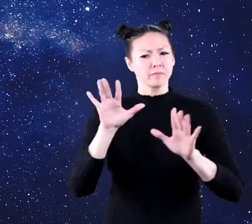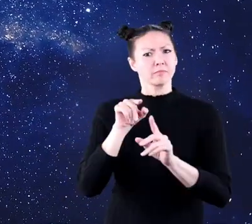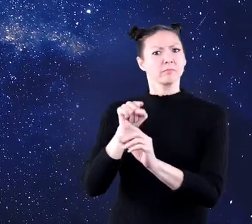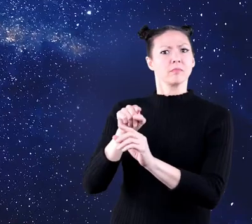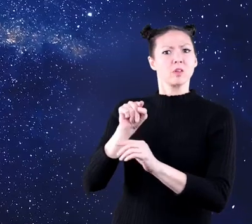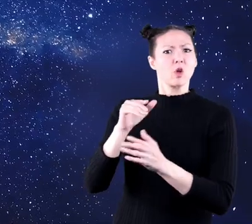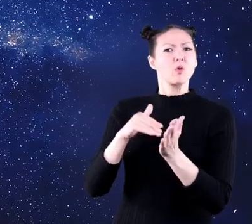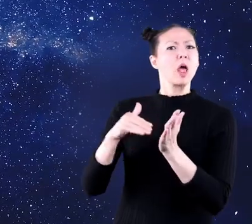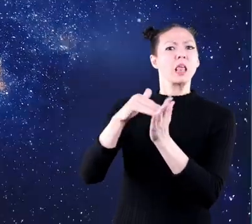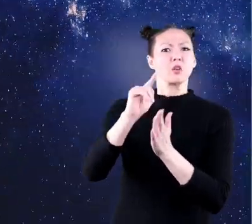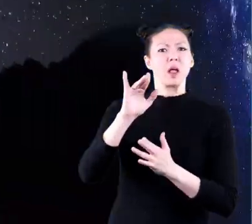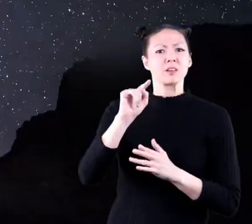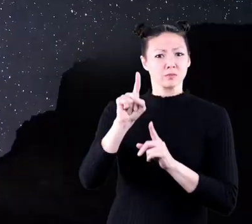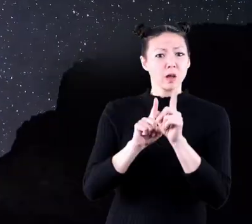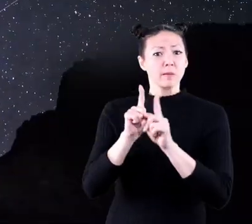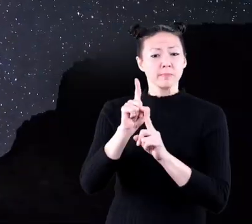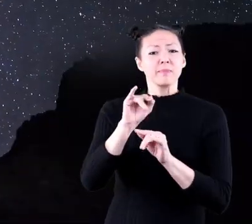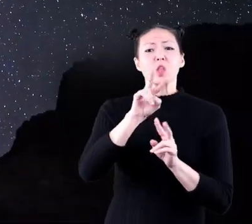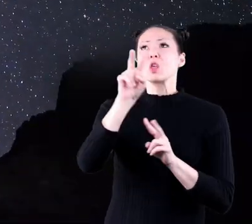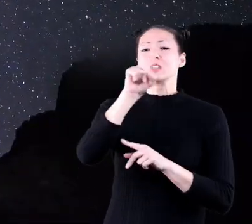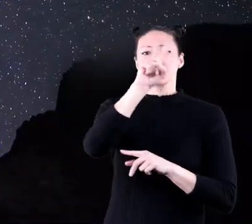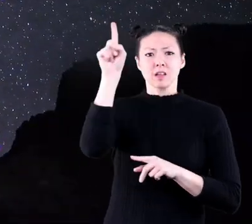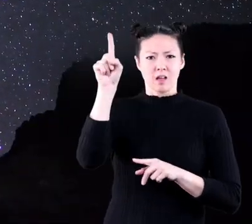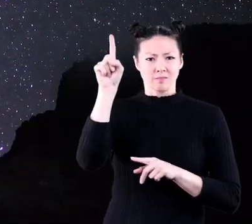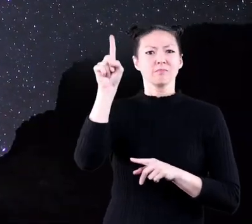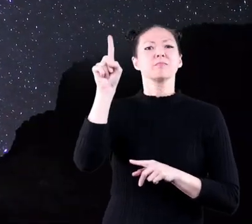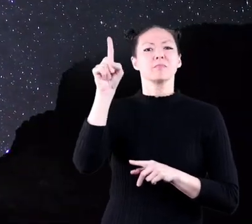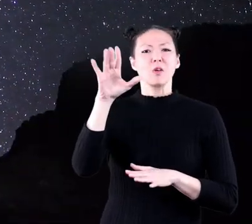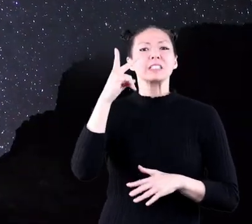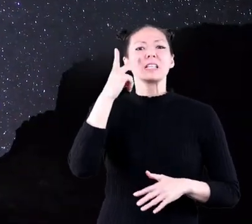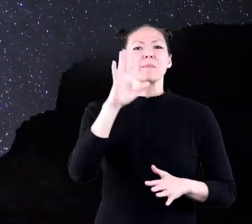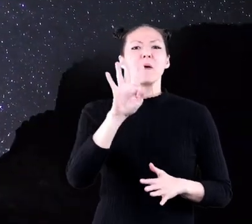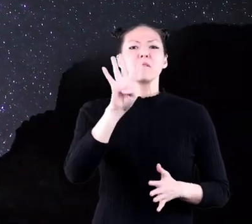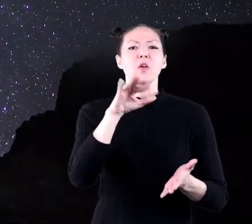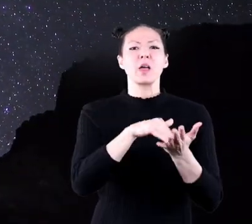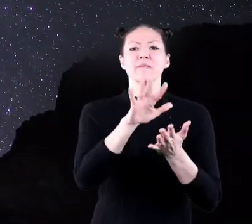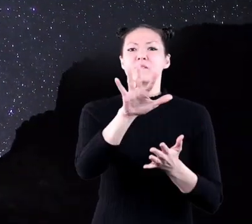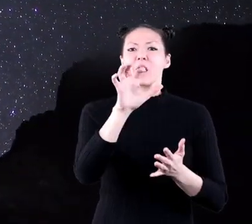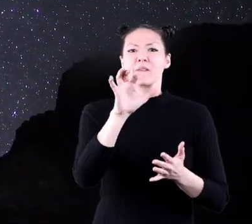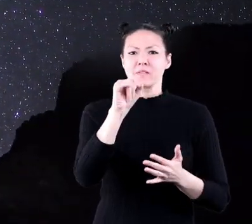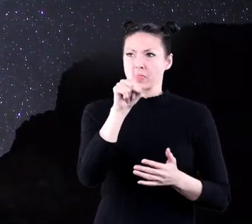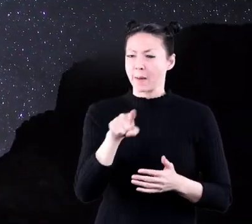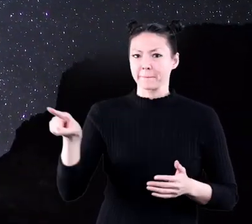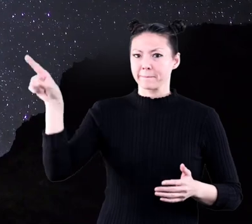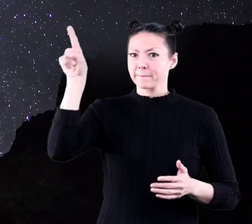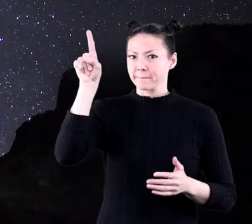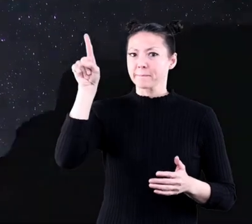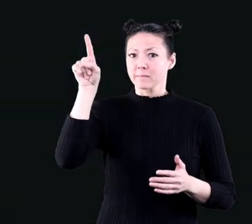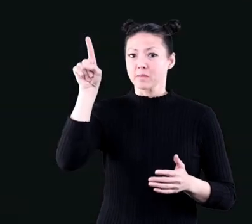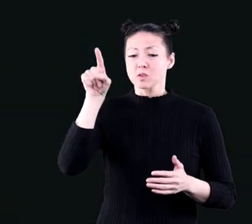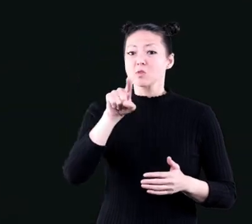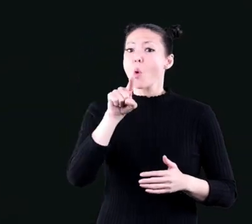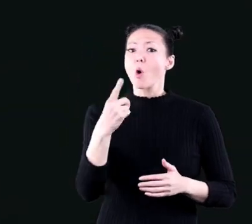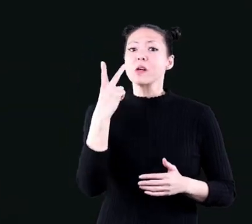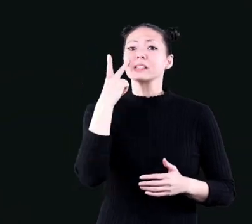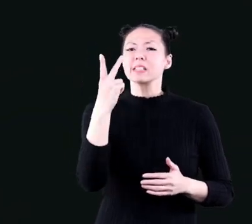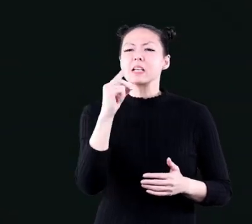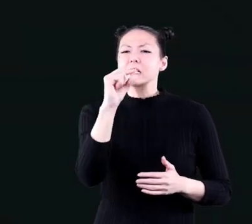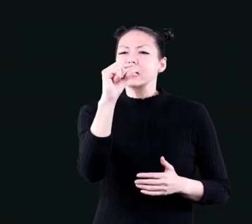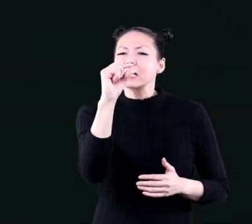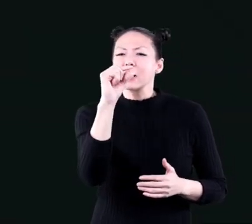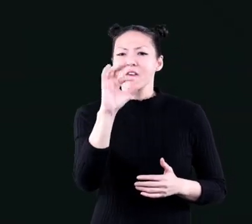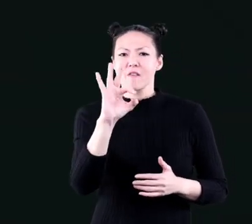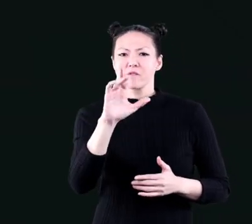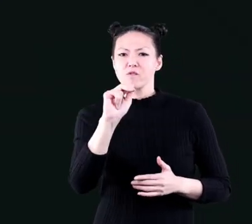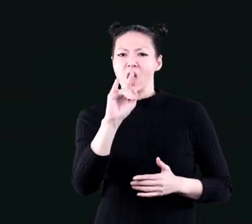trillions of stars, when you look up at the sky, you can only see about 4500 of them. You are only seeing